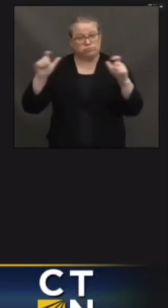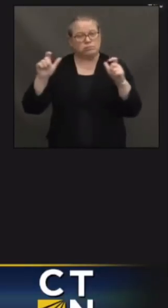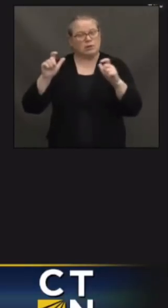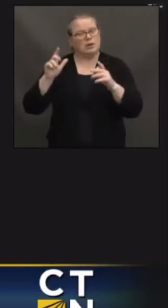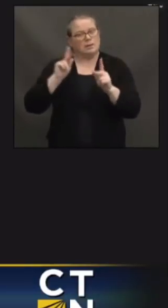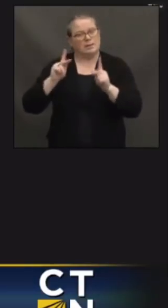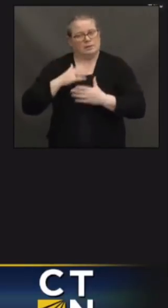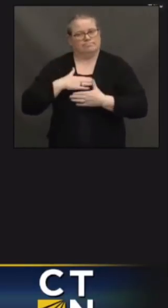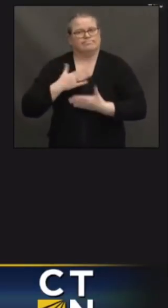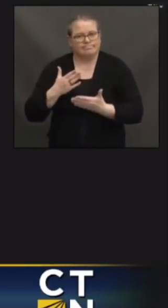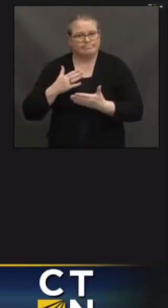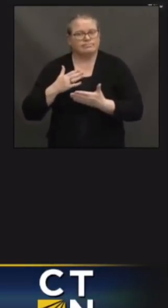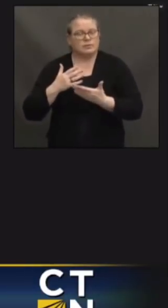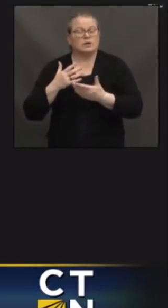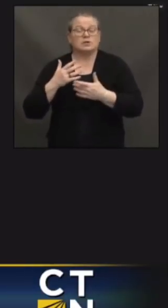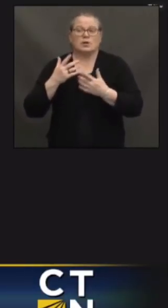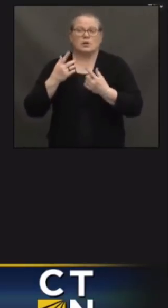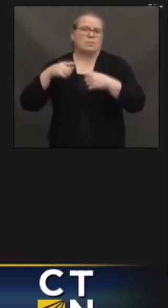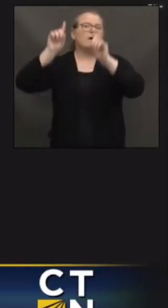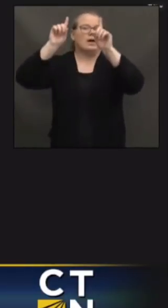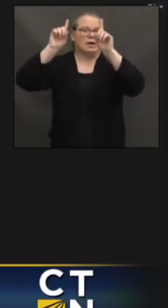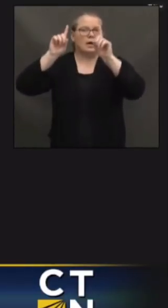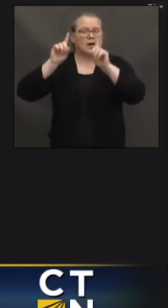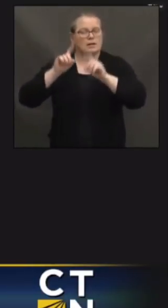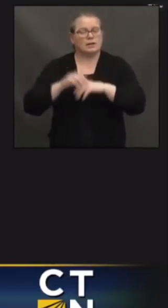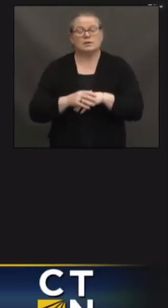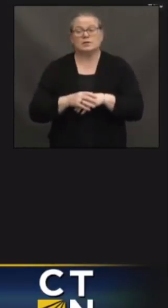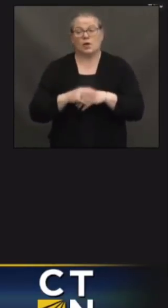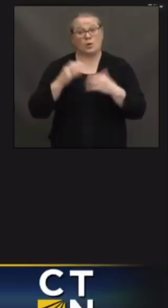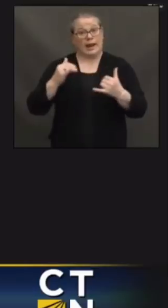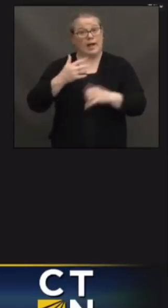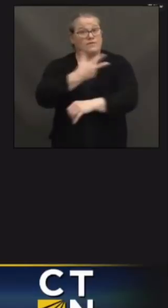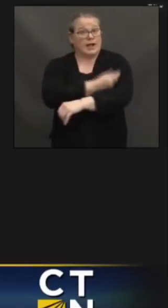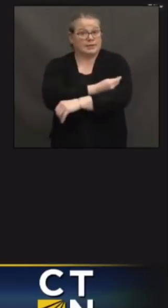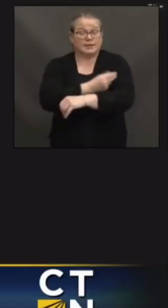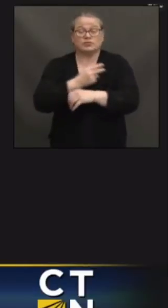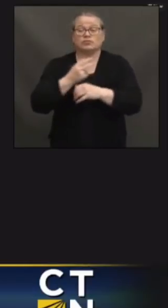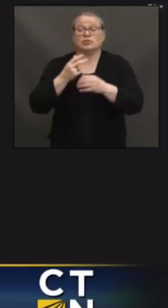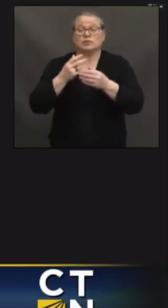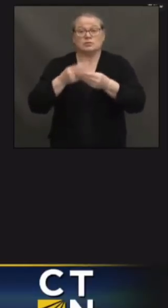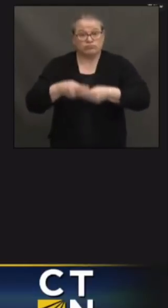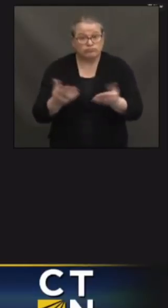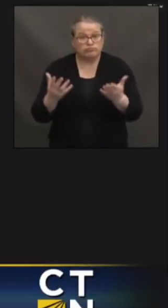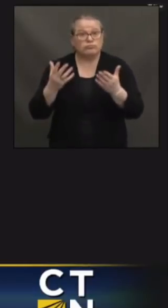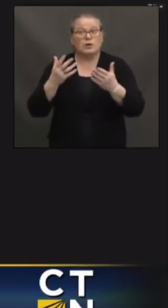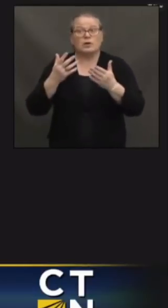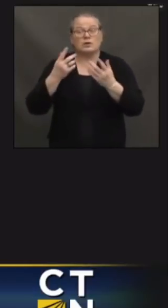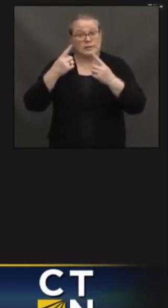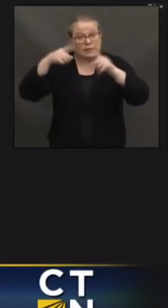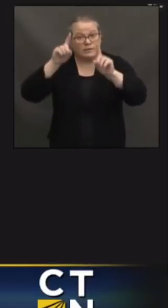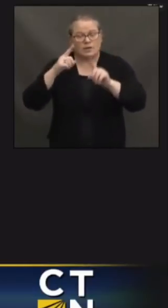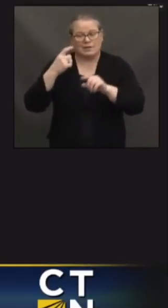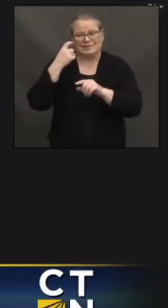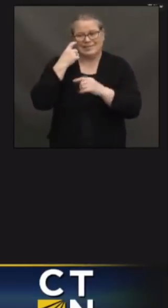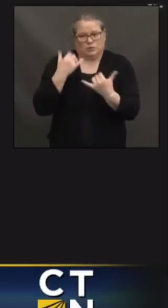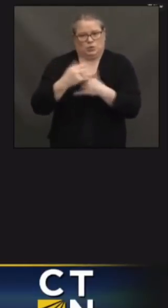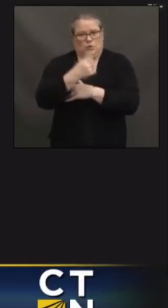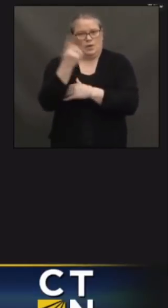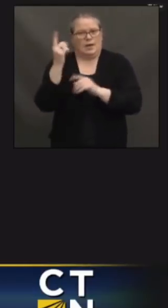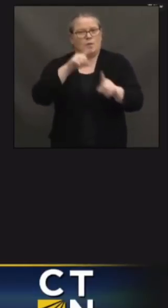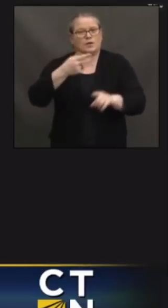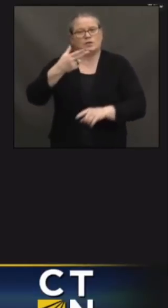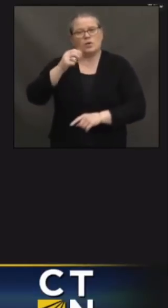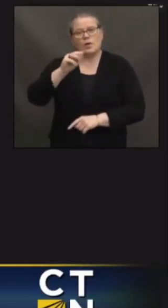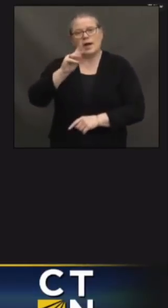it comes to vaccination rollouts. I was down in Hamden today at Cornell